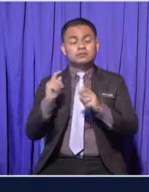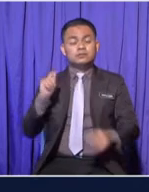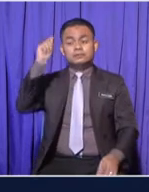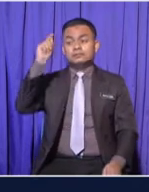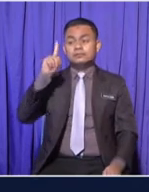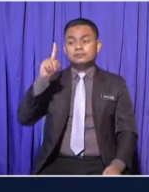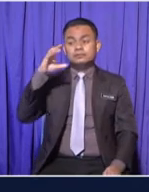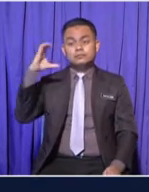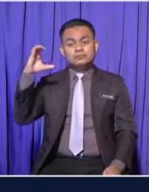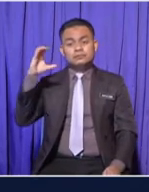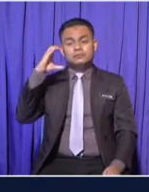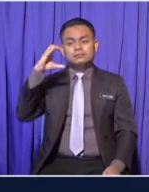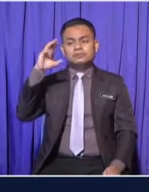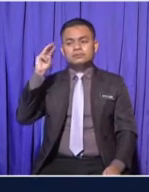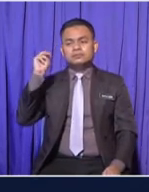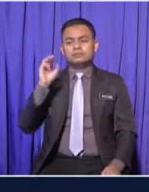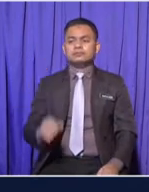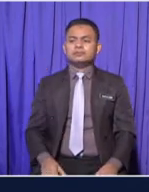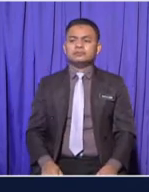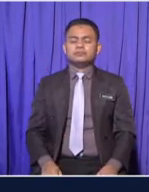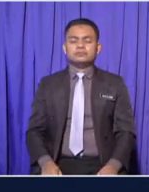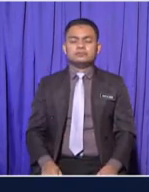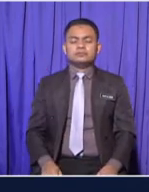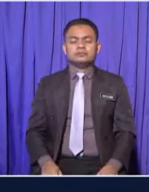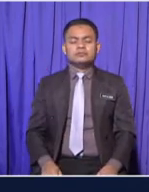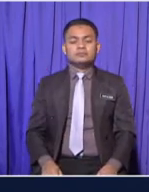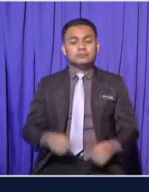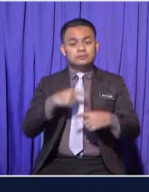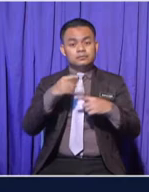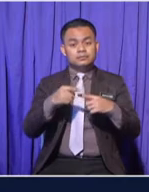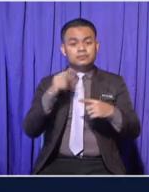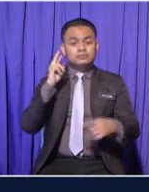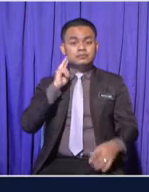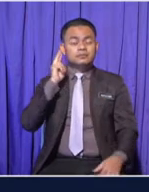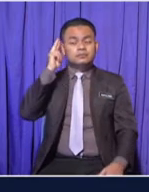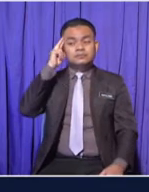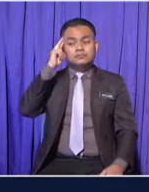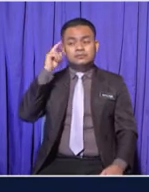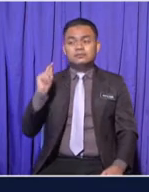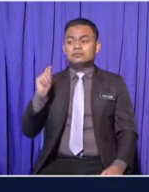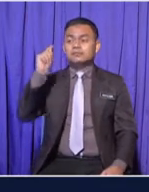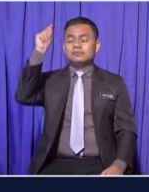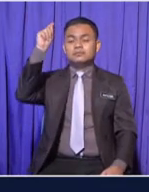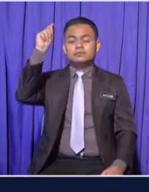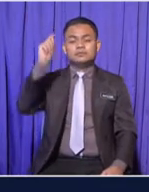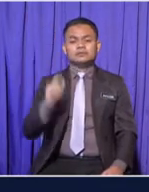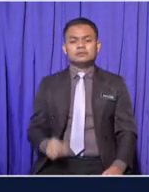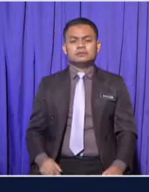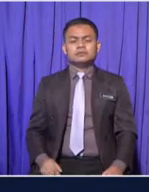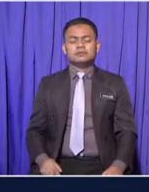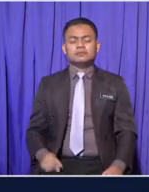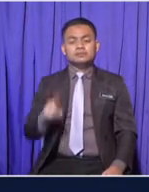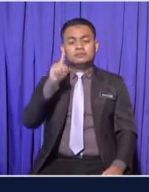cm When he was a teenager, his height increased to